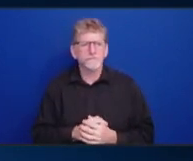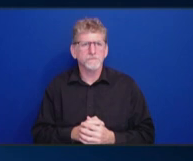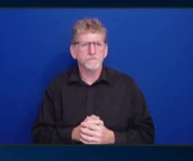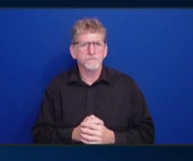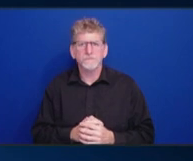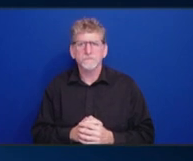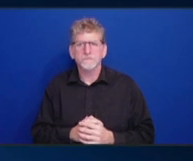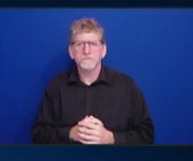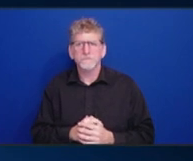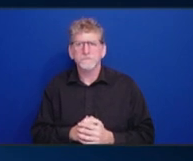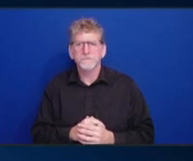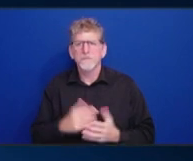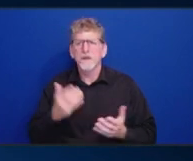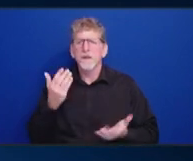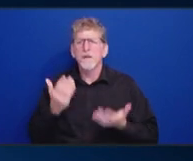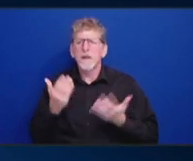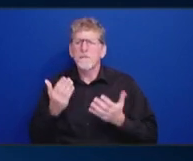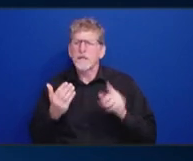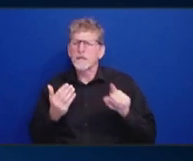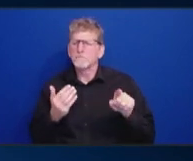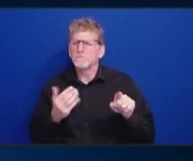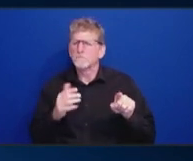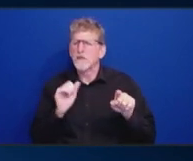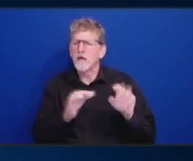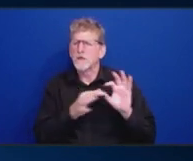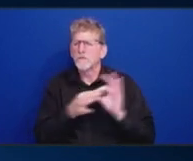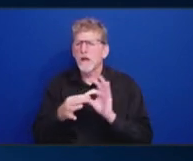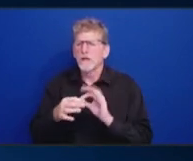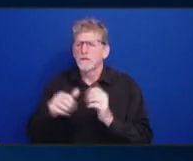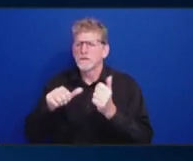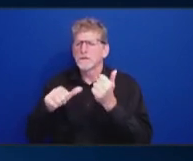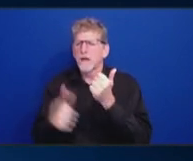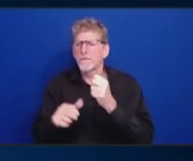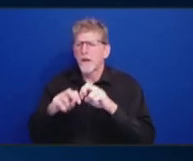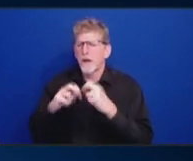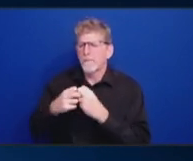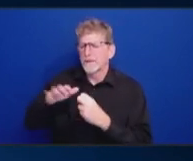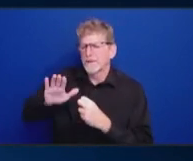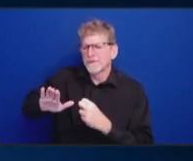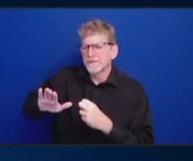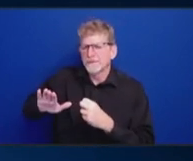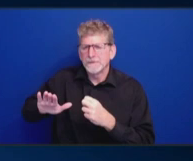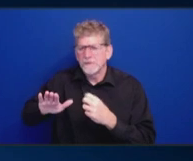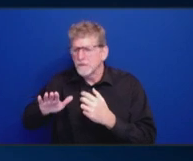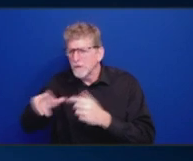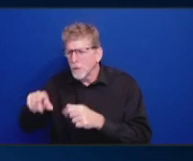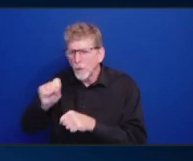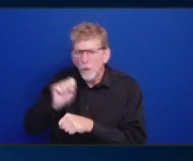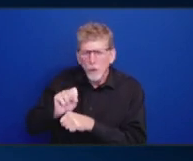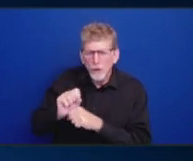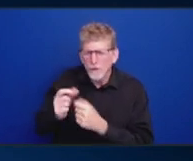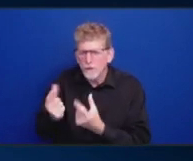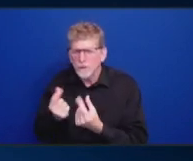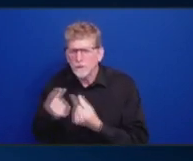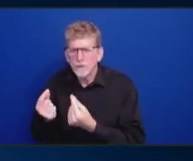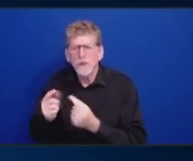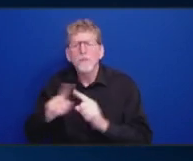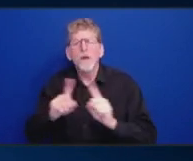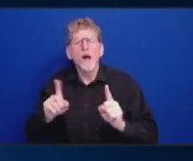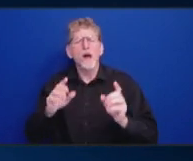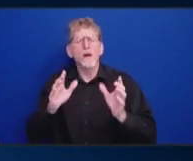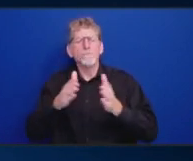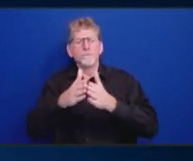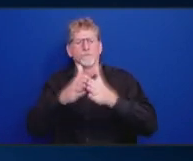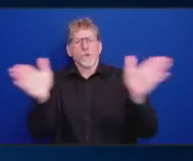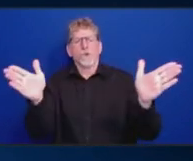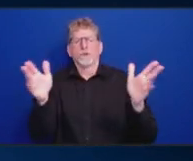subcommittee first to understand what they're working on. And then, but I think broader as a commission, I would like if we can stick to the charge that we have or where we